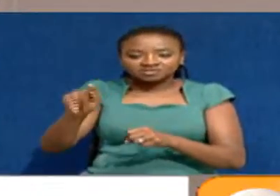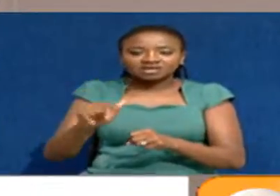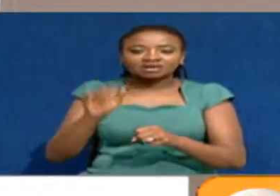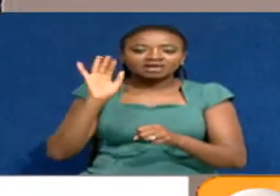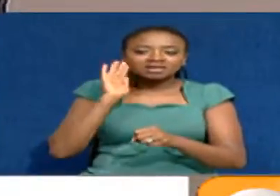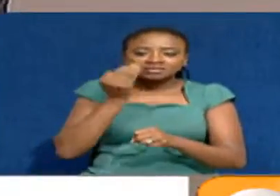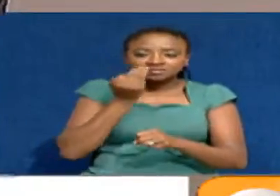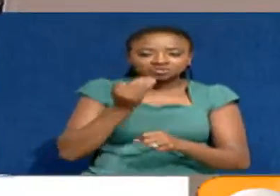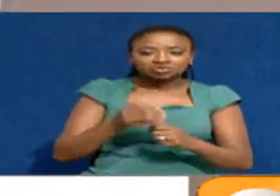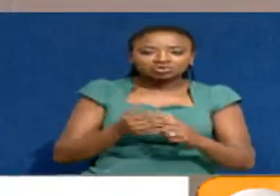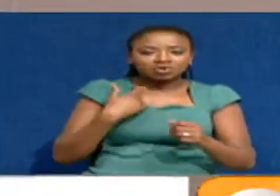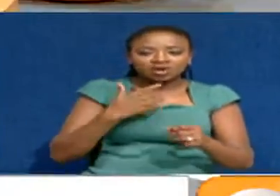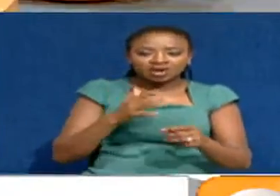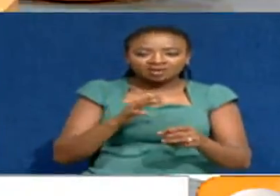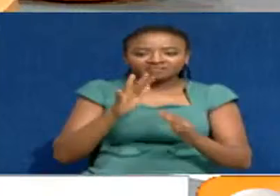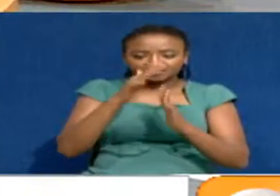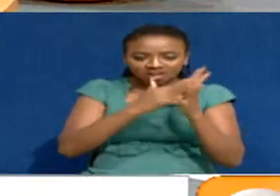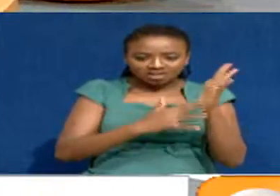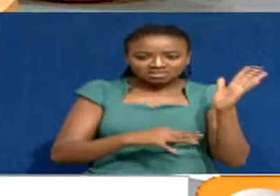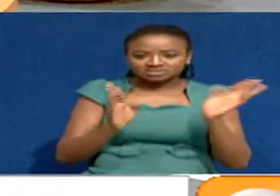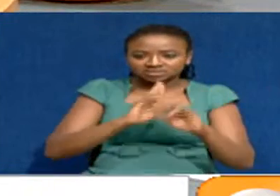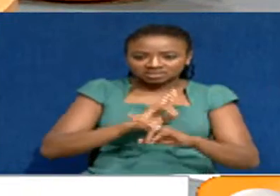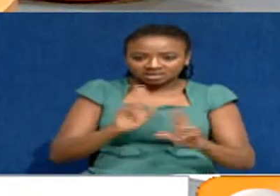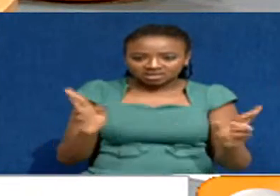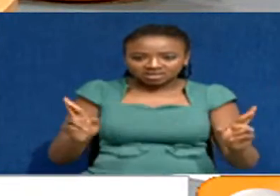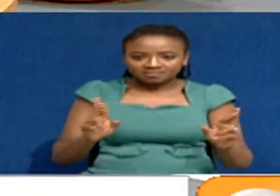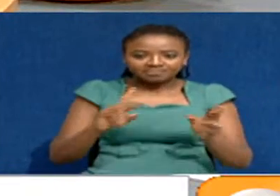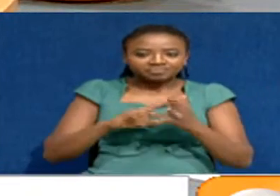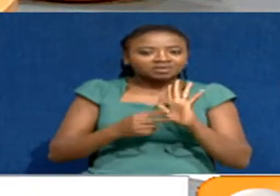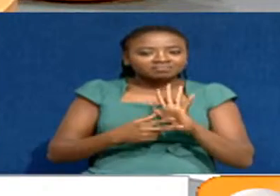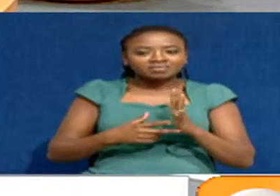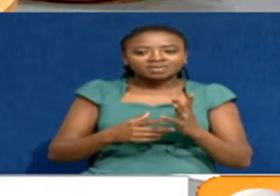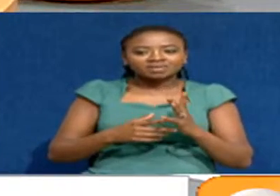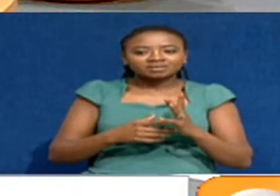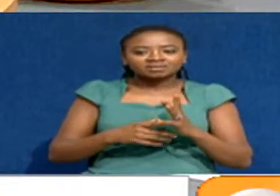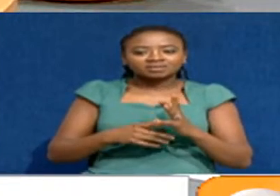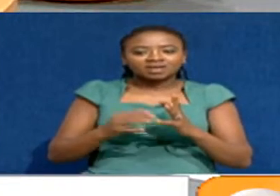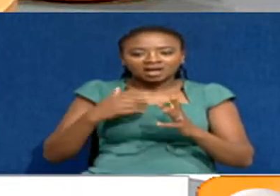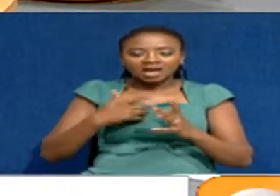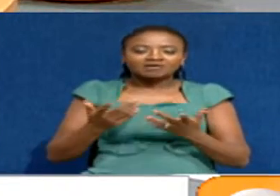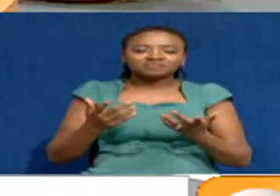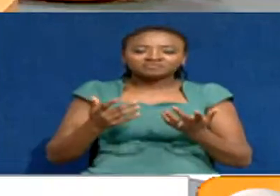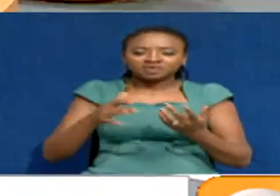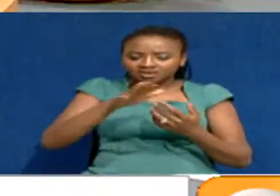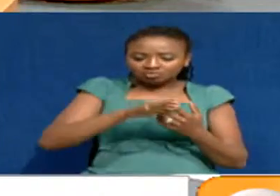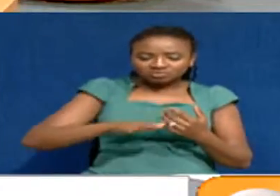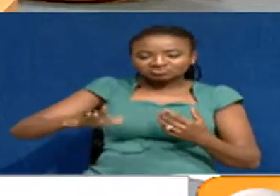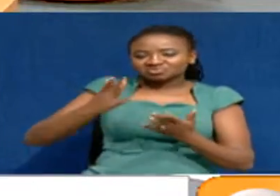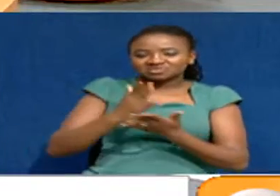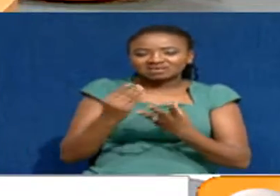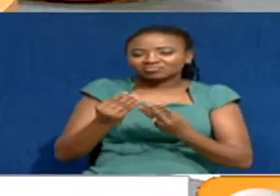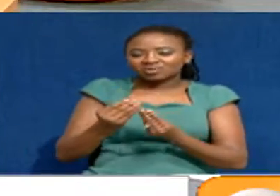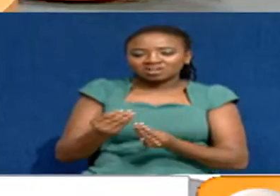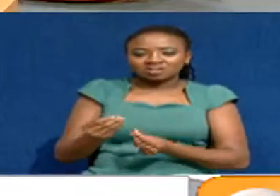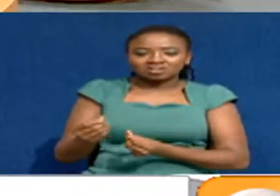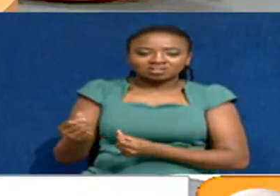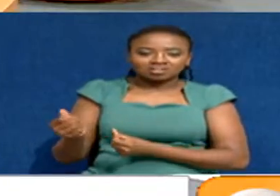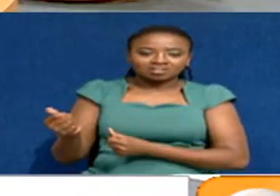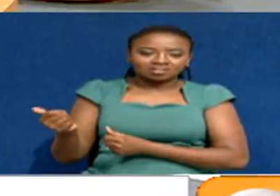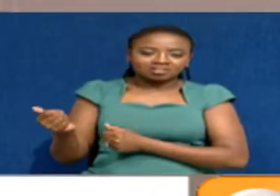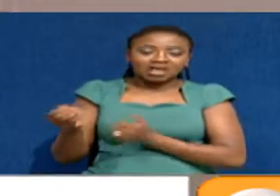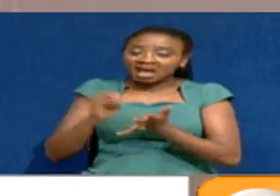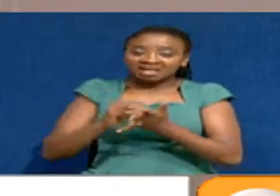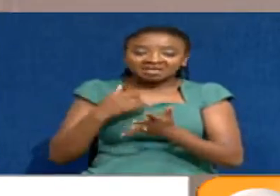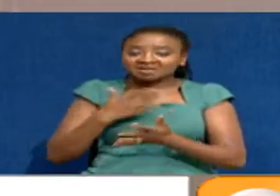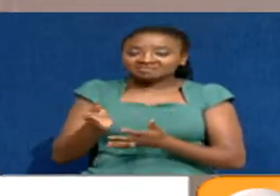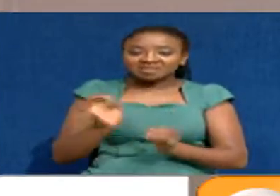Isiru. And we have the list. We have the list. So it's a close. There are constituencies that will just disappear from them. And I can